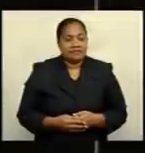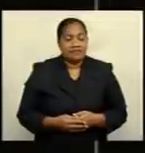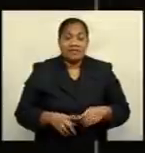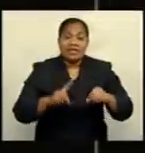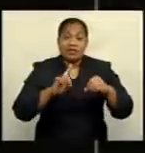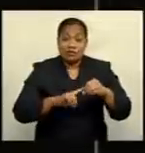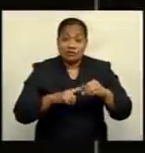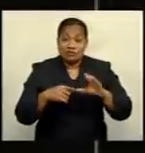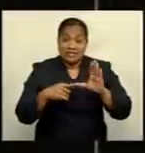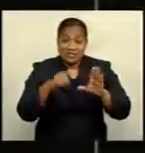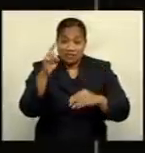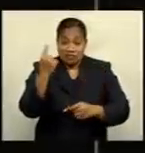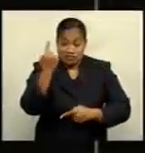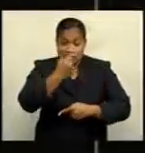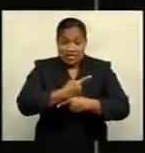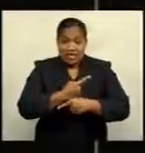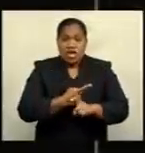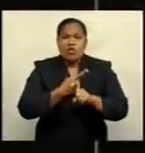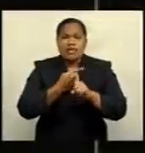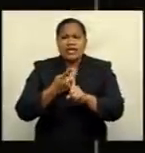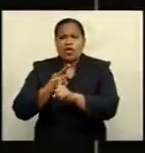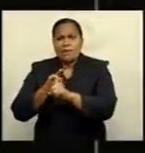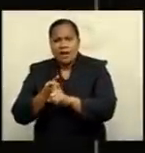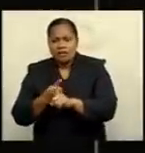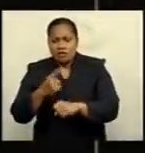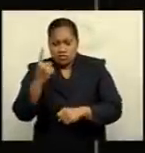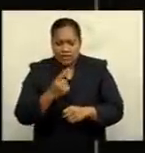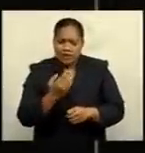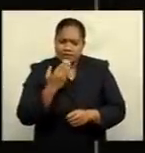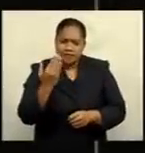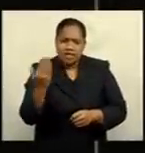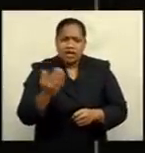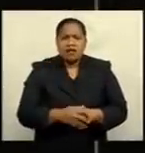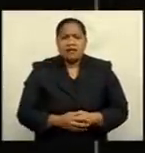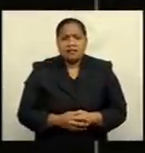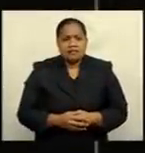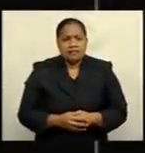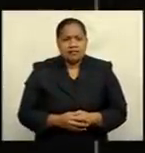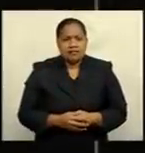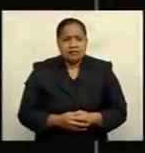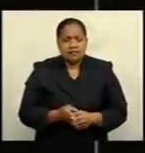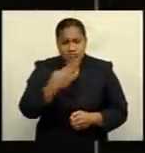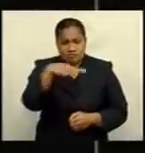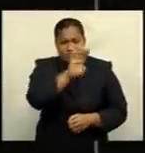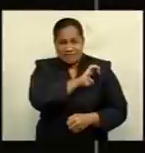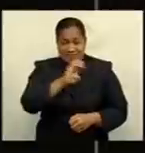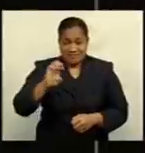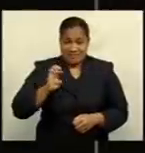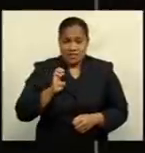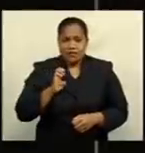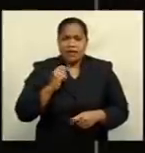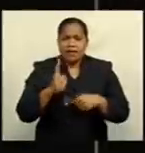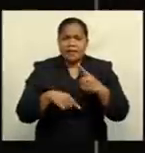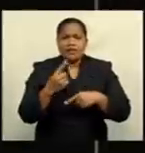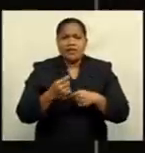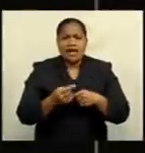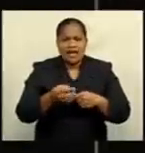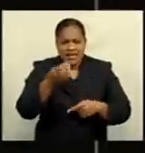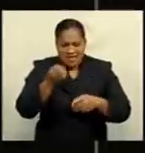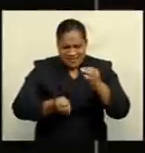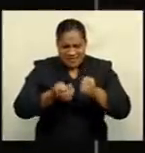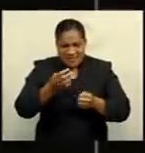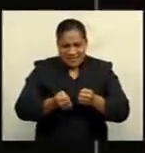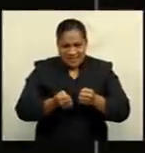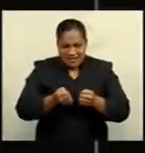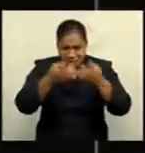&A tonight, Kritika Kumar speaks with Fiji Cooperative Dairy Limited Chief Executive Kushminder Prasad on the status of the dairy industry and the